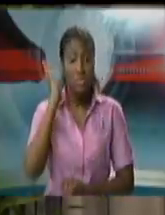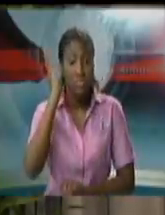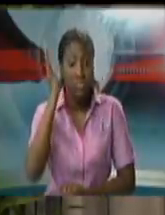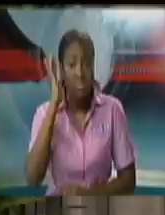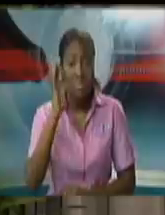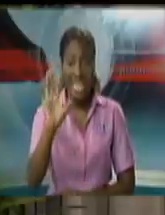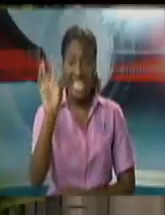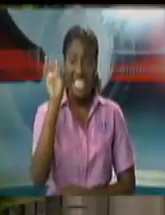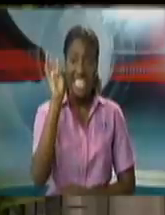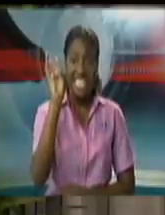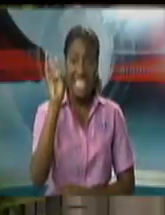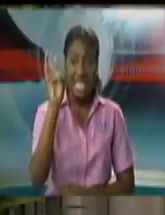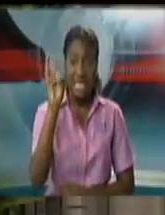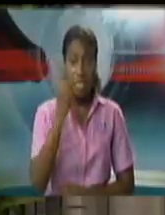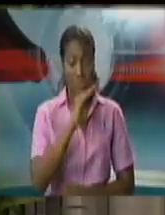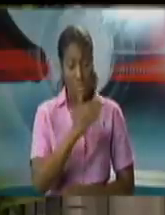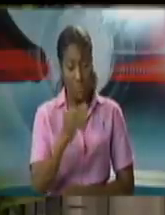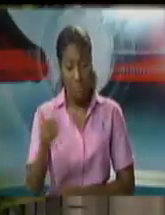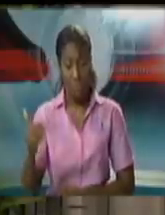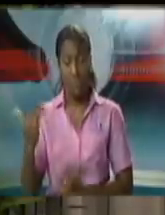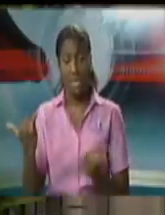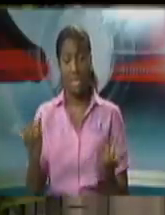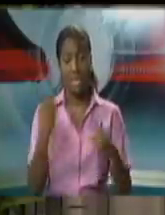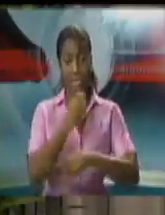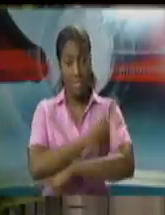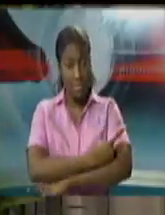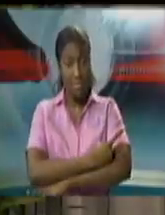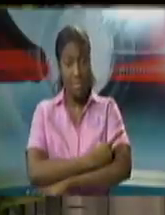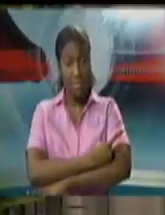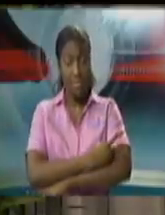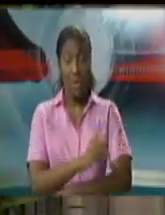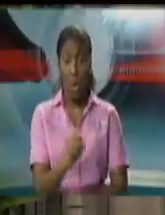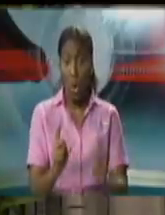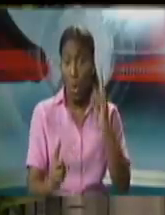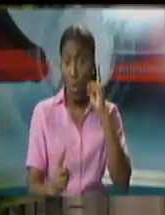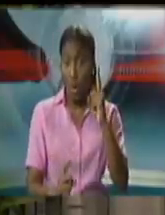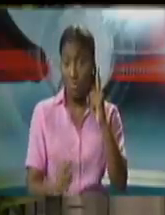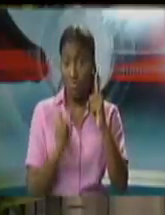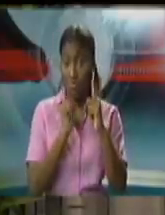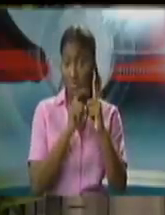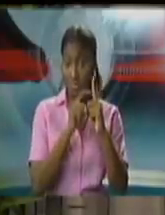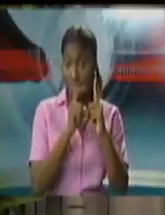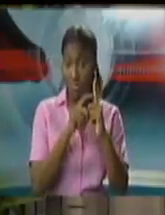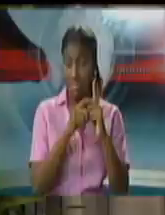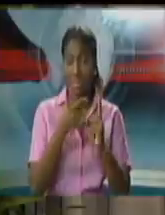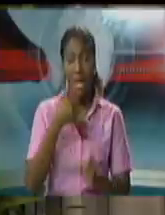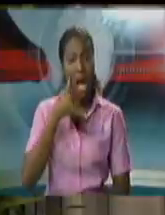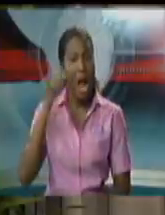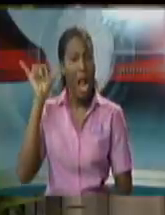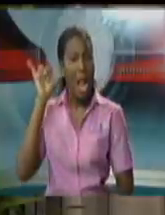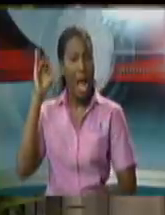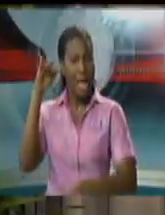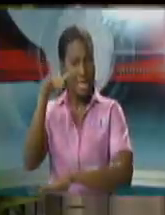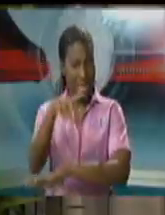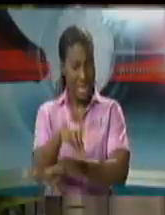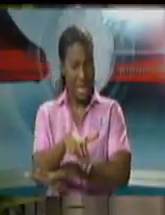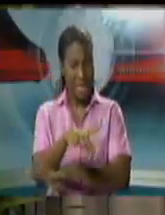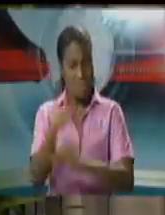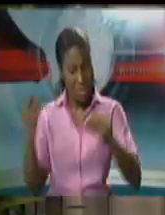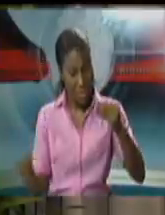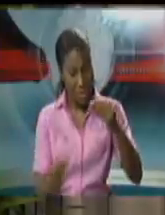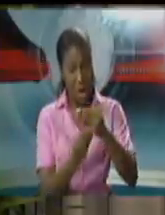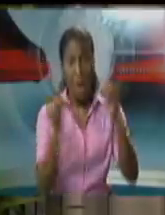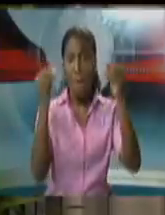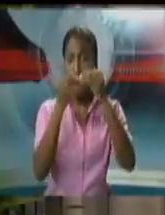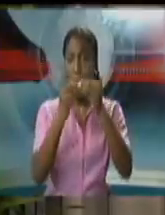matters in the round this morning. One, concerning the promulgation last night of further regulations under the